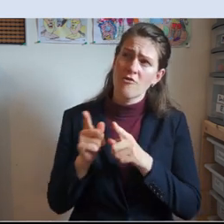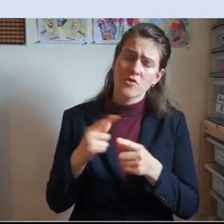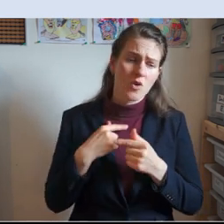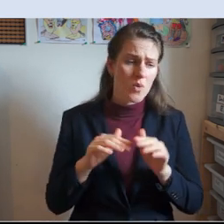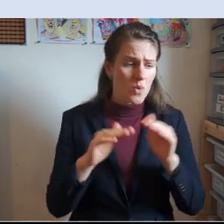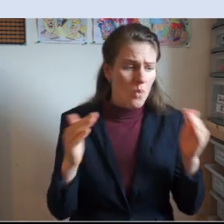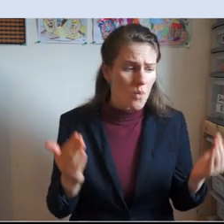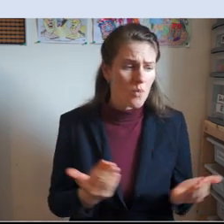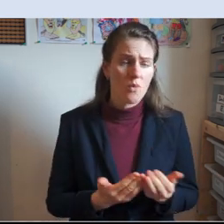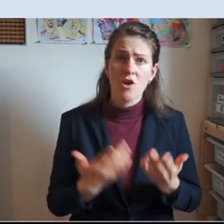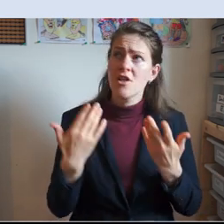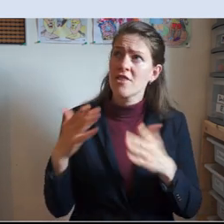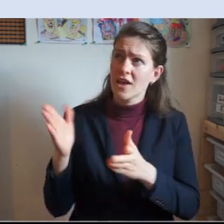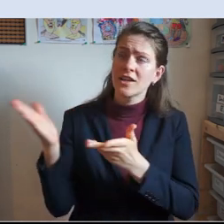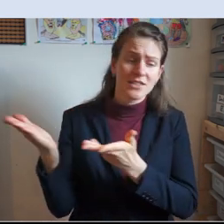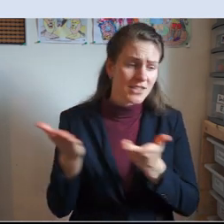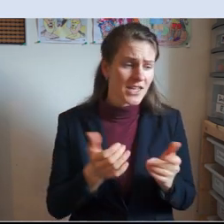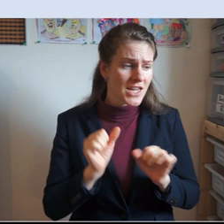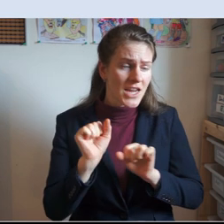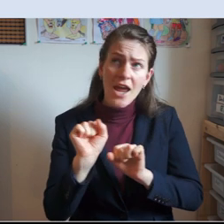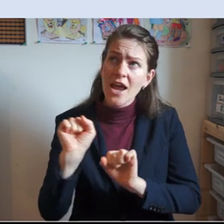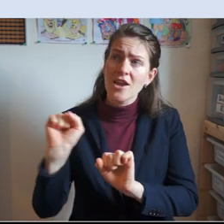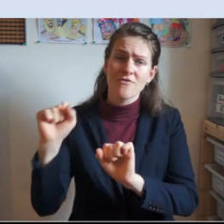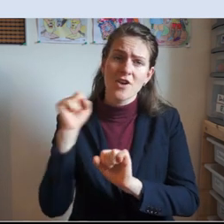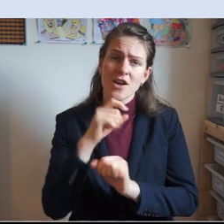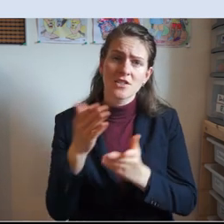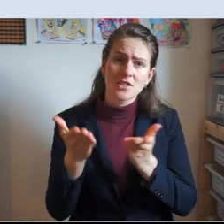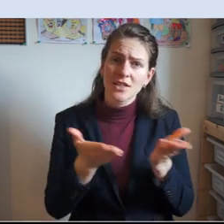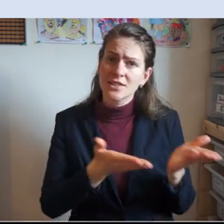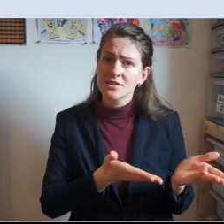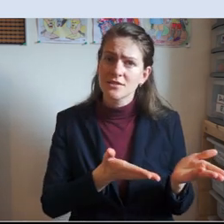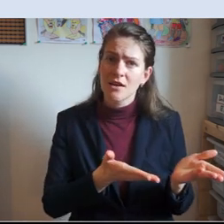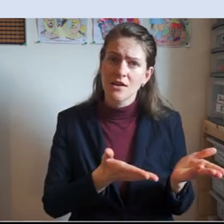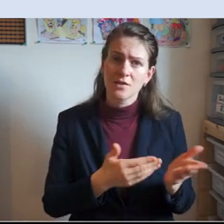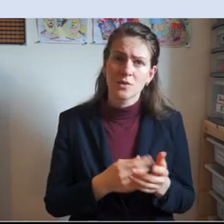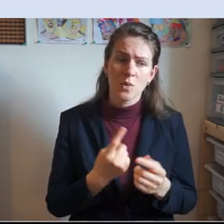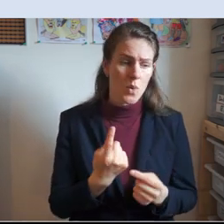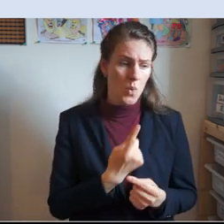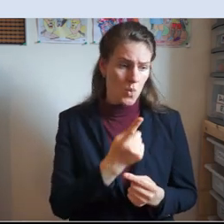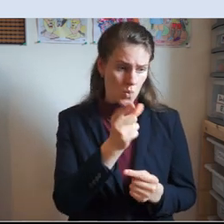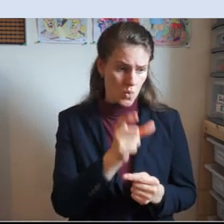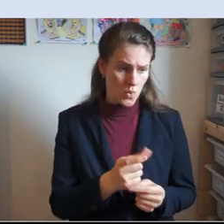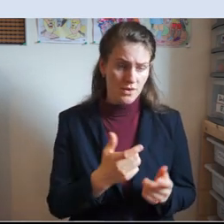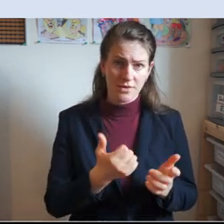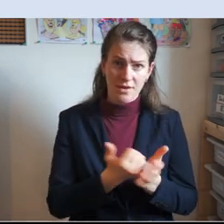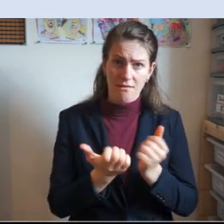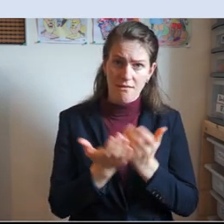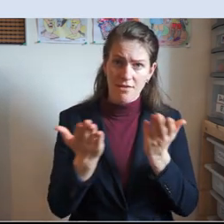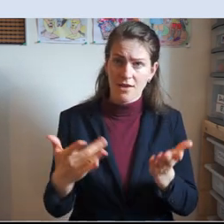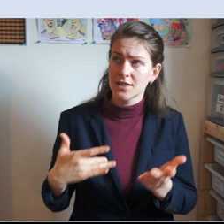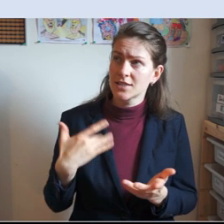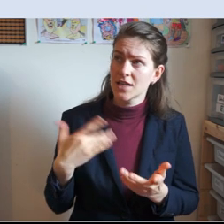what did the world but he gave us his sign. Le Enjoy